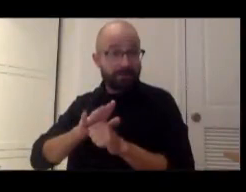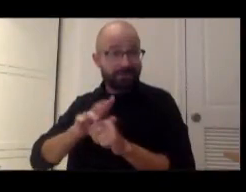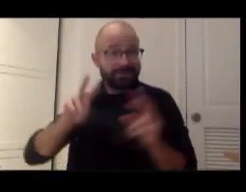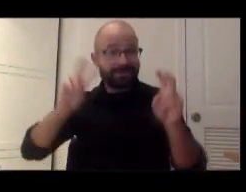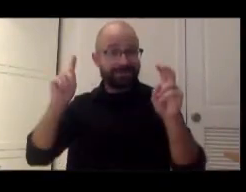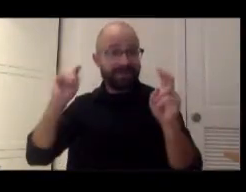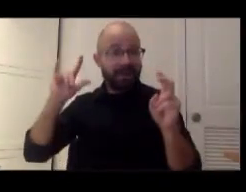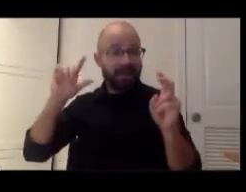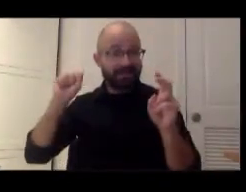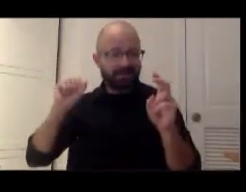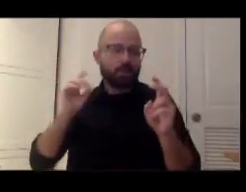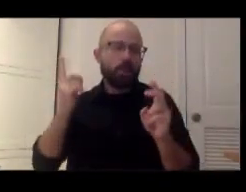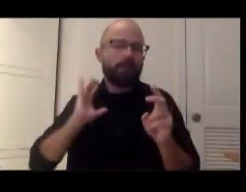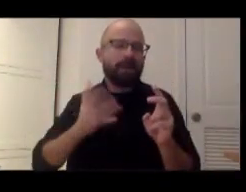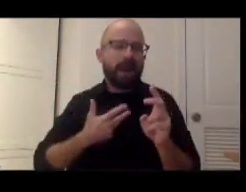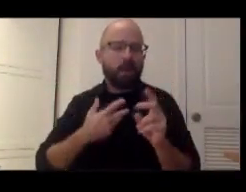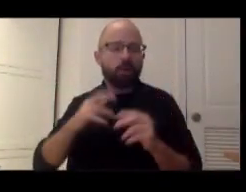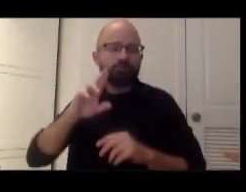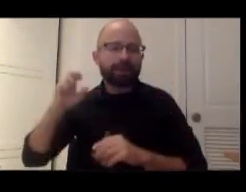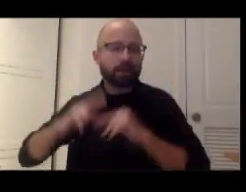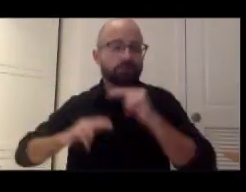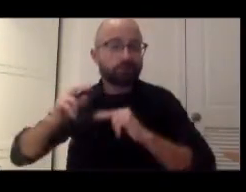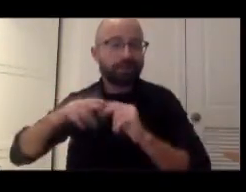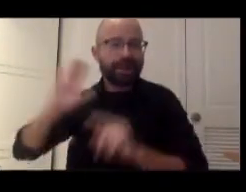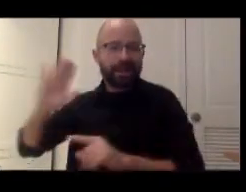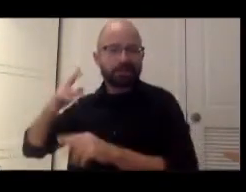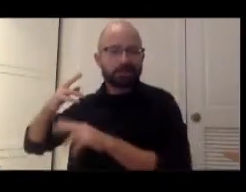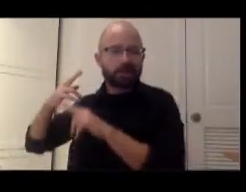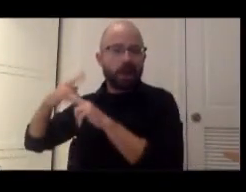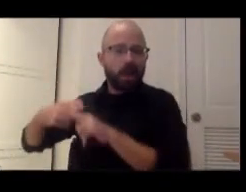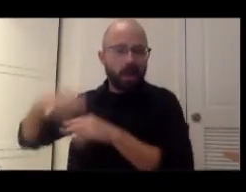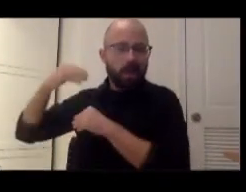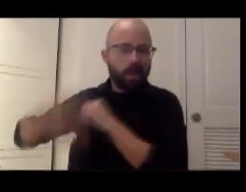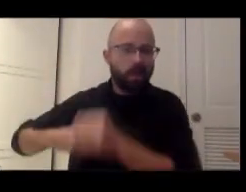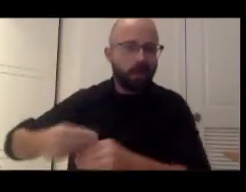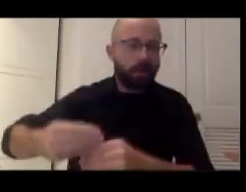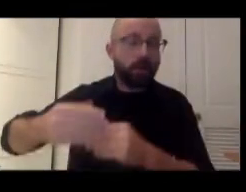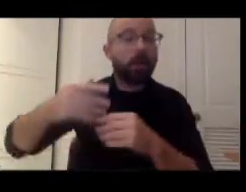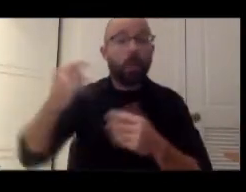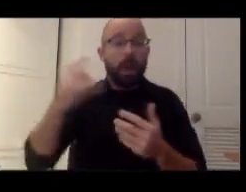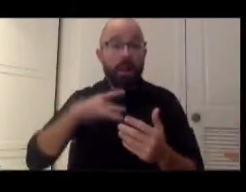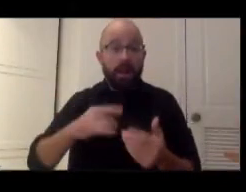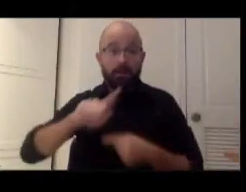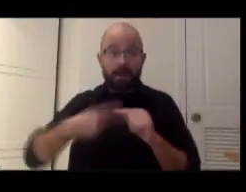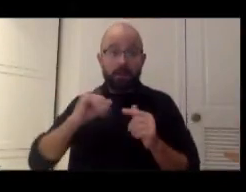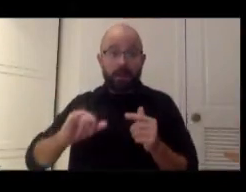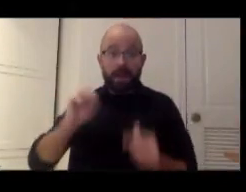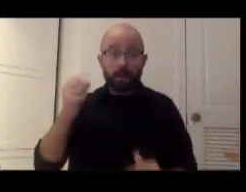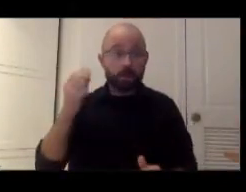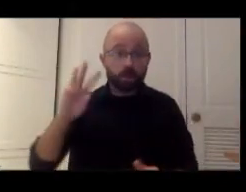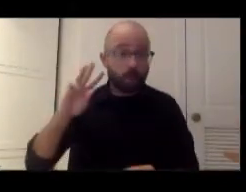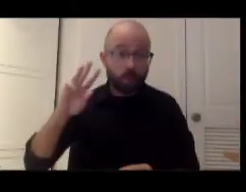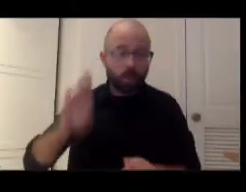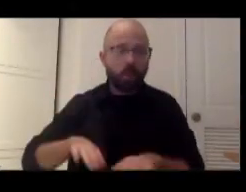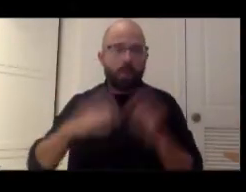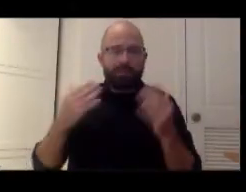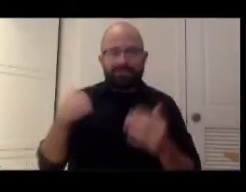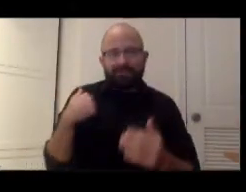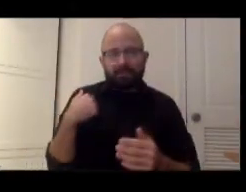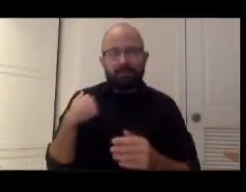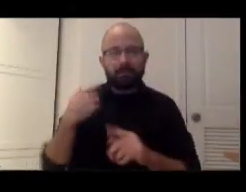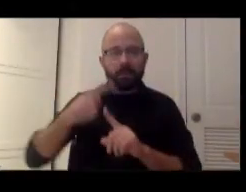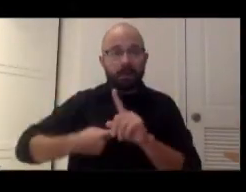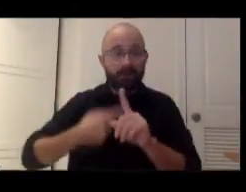on reconstruction and its legacies. And what I like about that show, that just opened last month for our fifth anniversary,